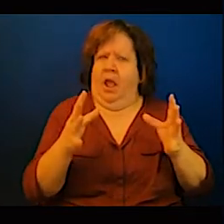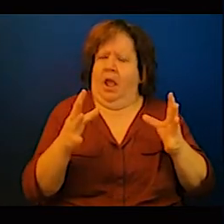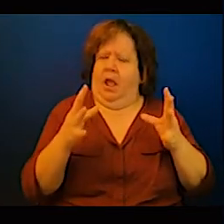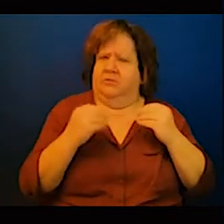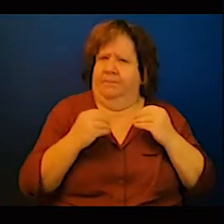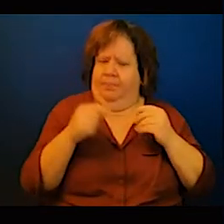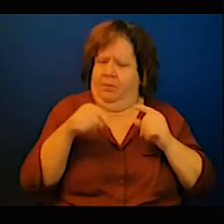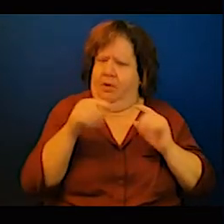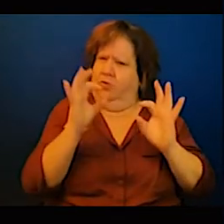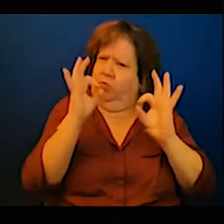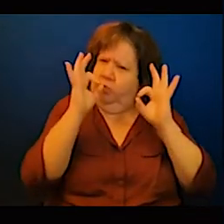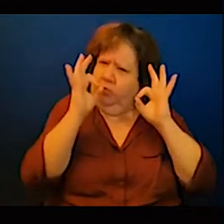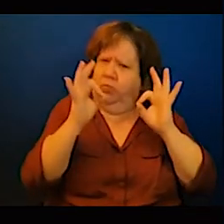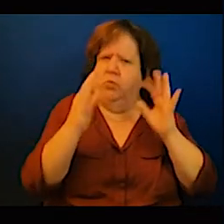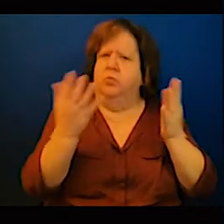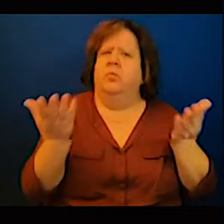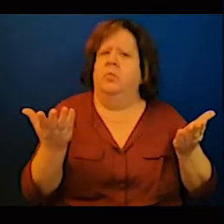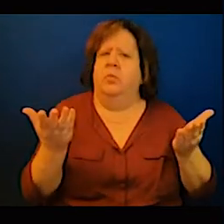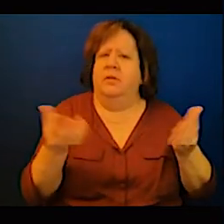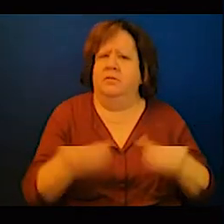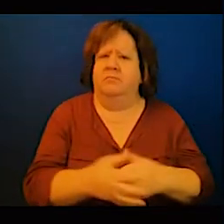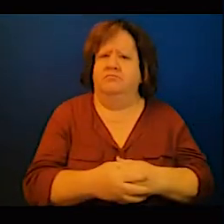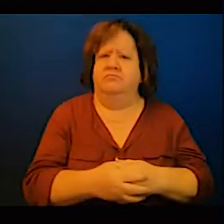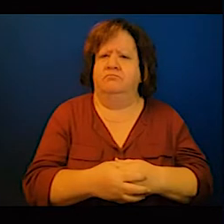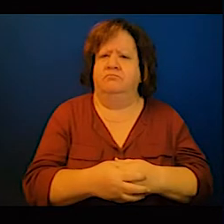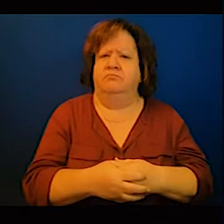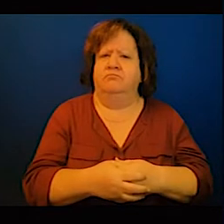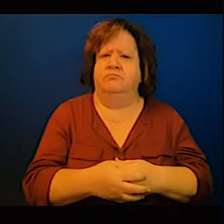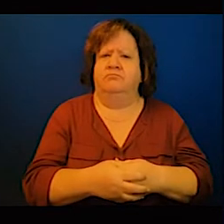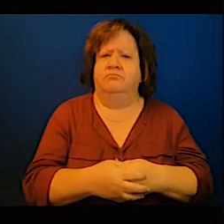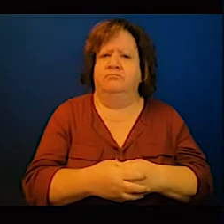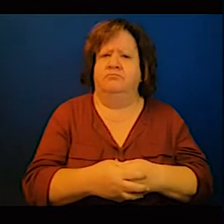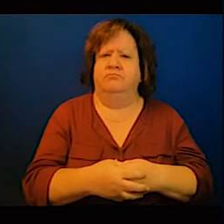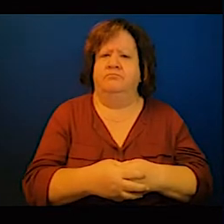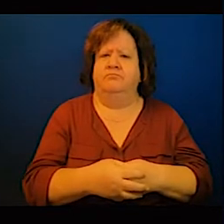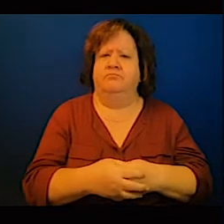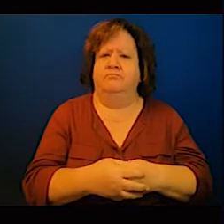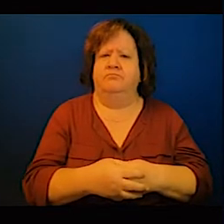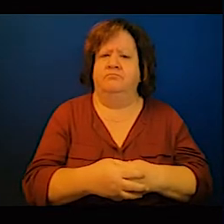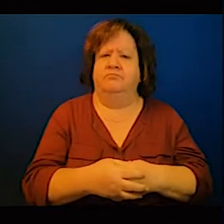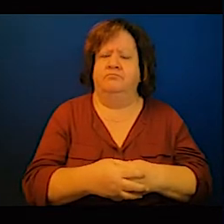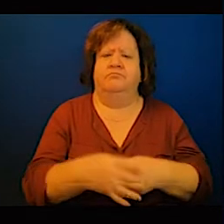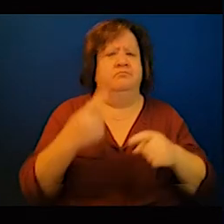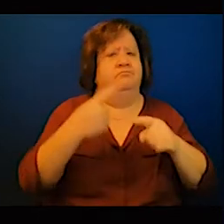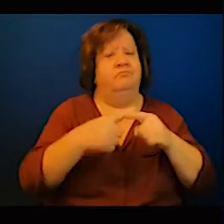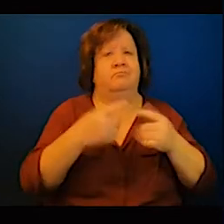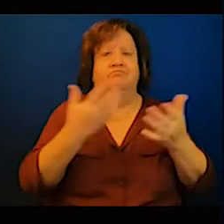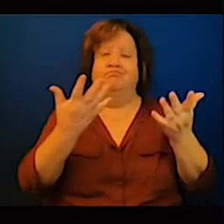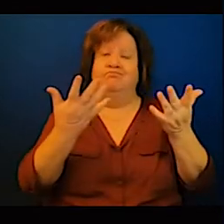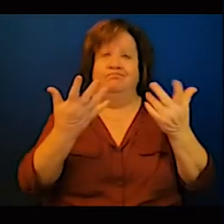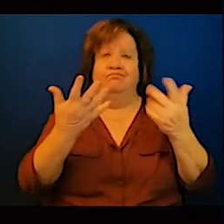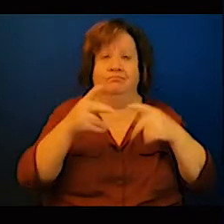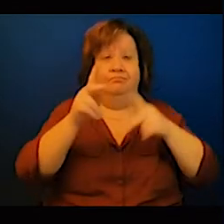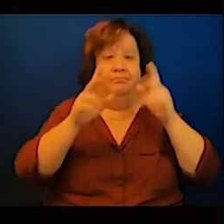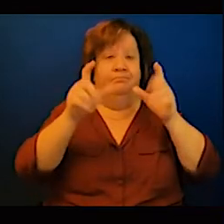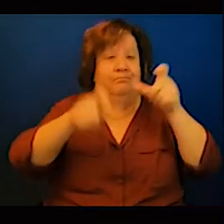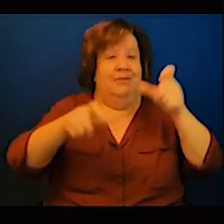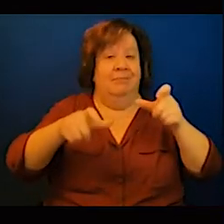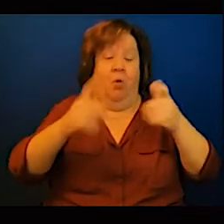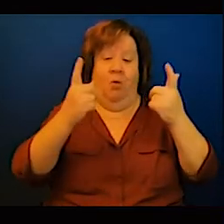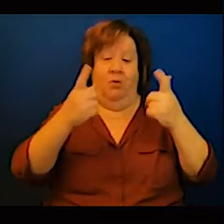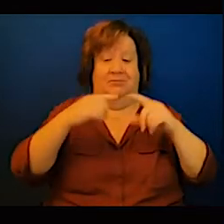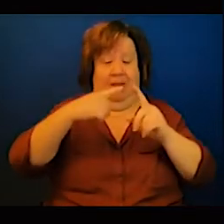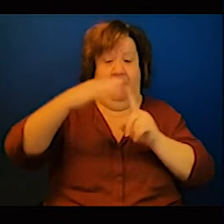populations that are far from the grid, but also the question of affordability. Capacity